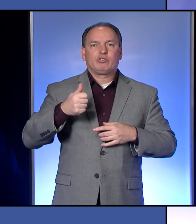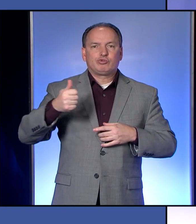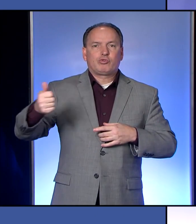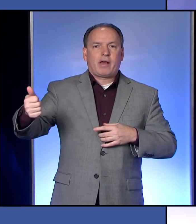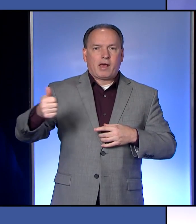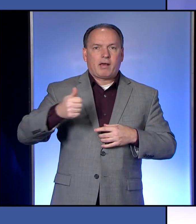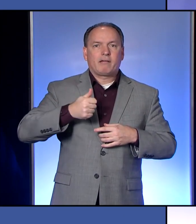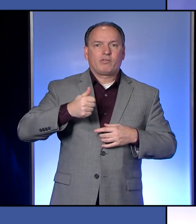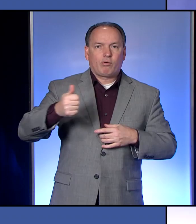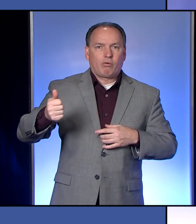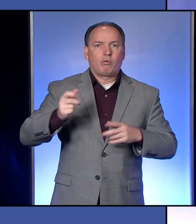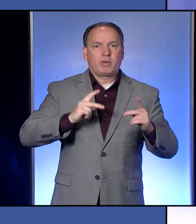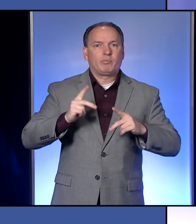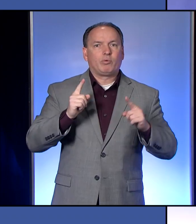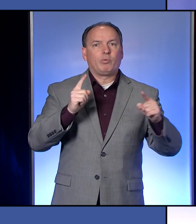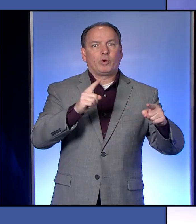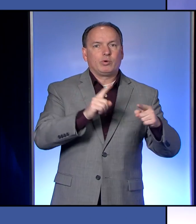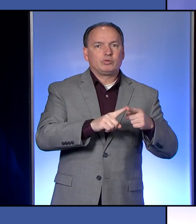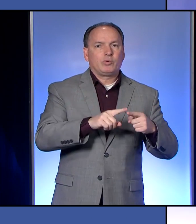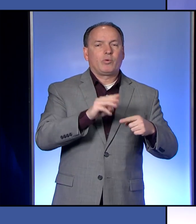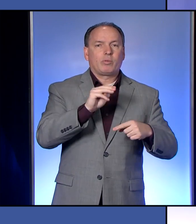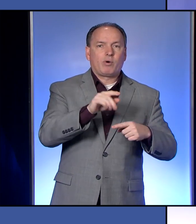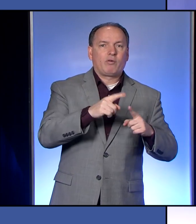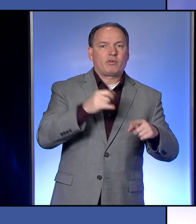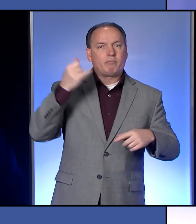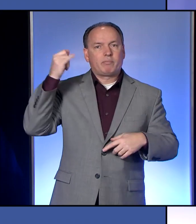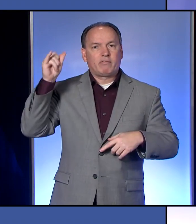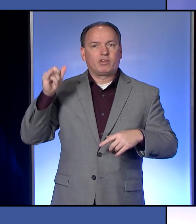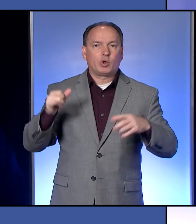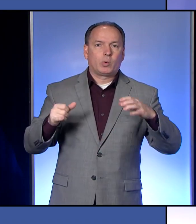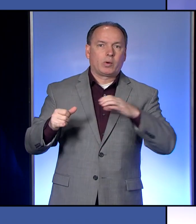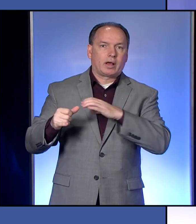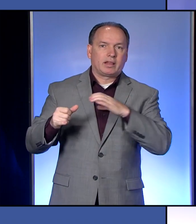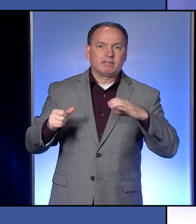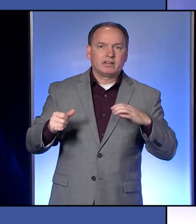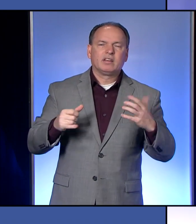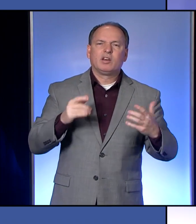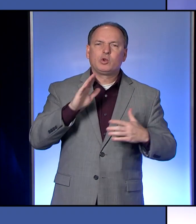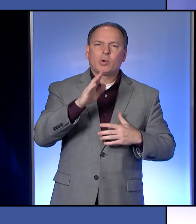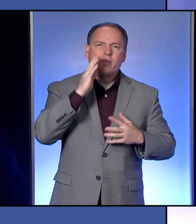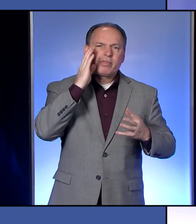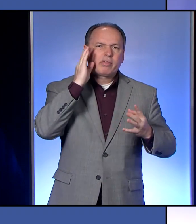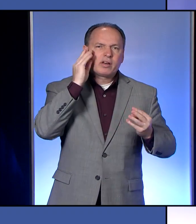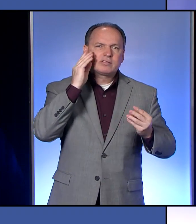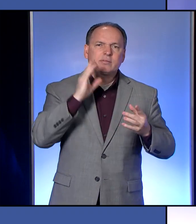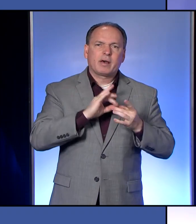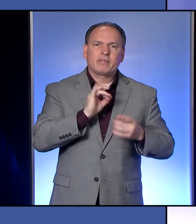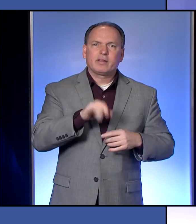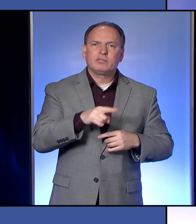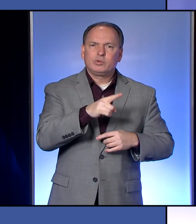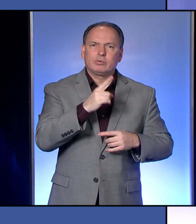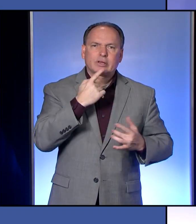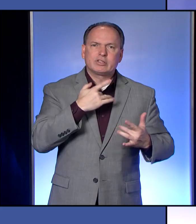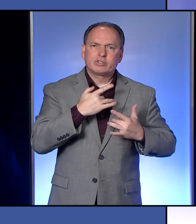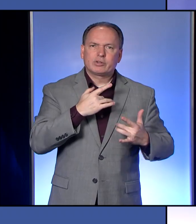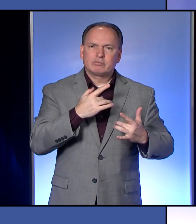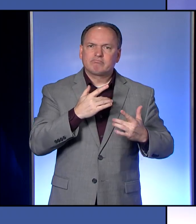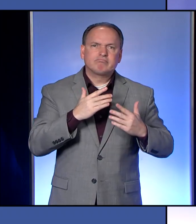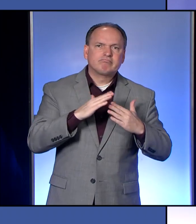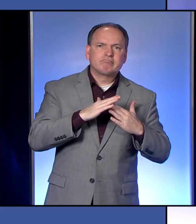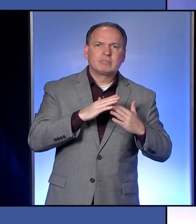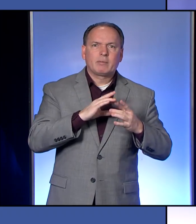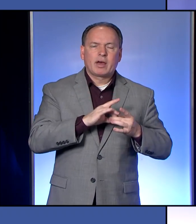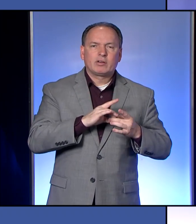people might have going to the mall from Buffalo and Cleveland. I want to get your thoughts on that. Are you concerned especially about